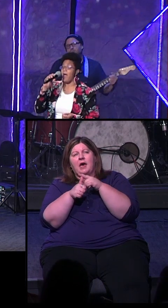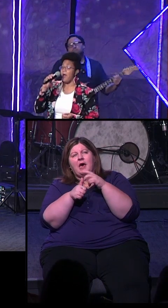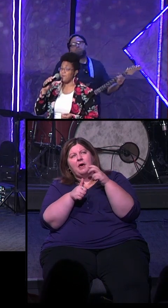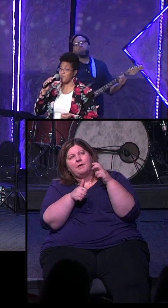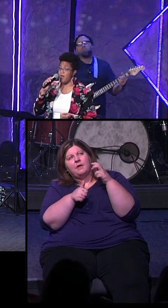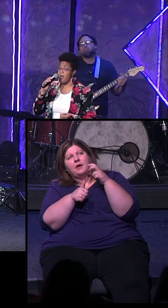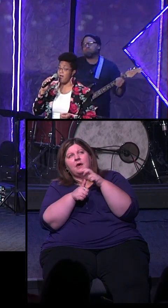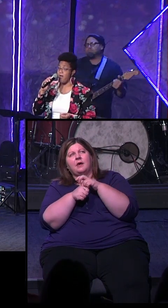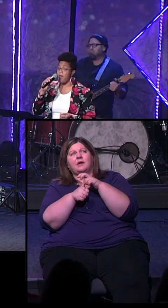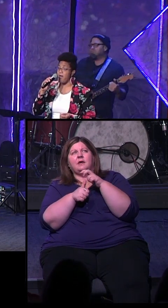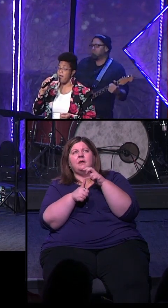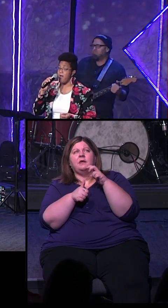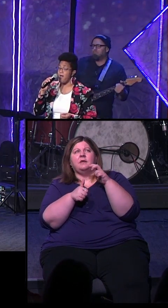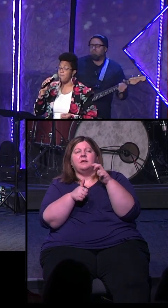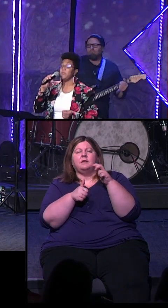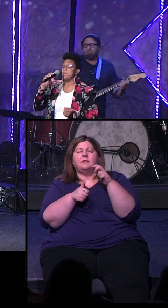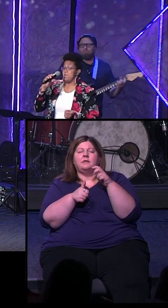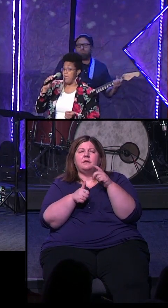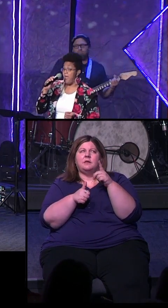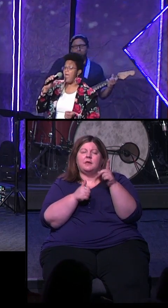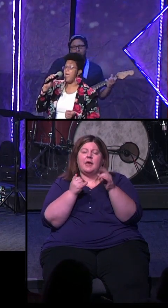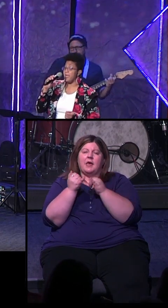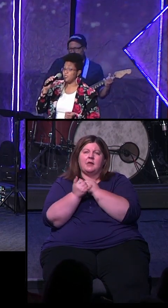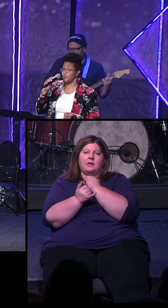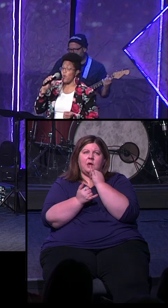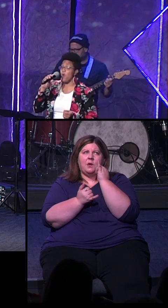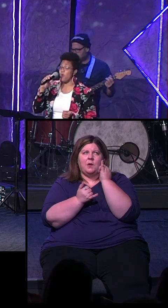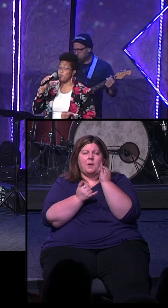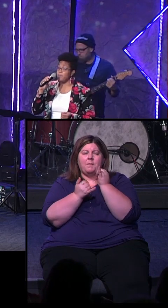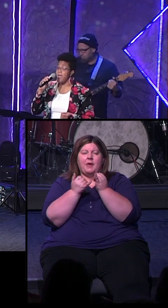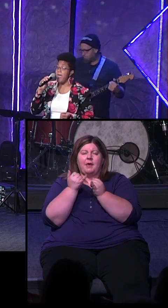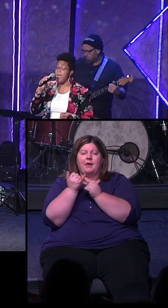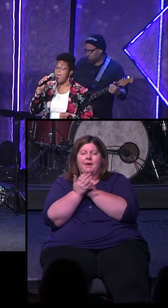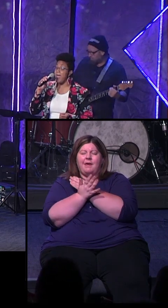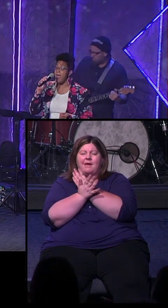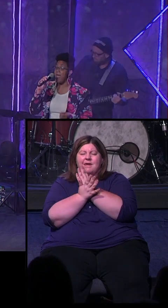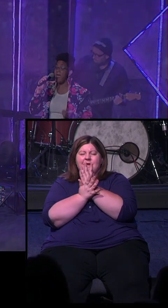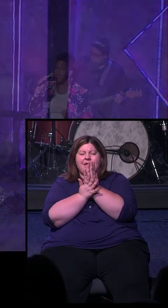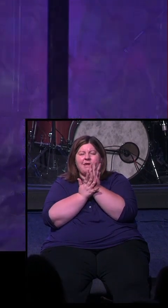are Alpha and Omega.